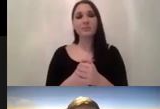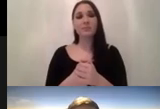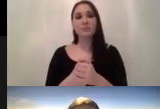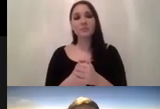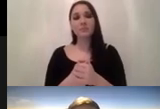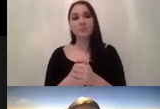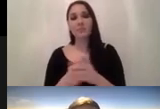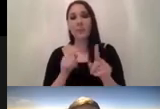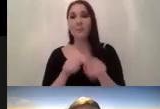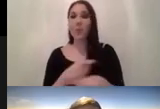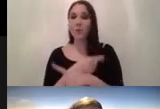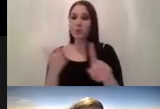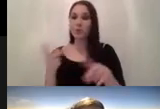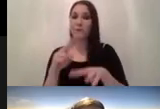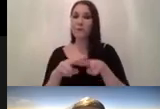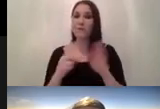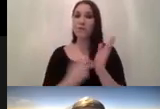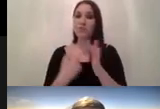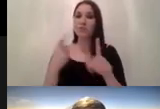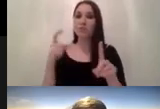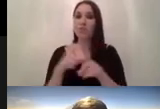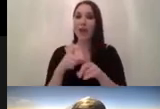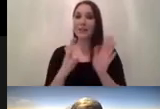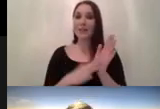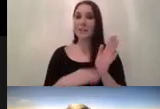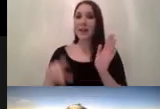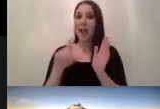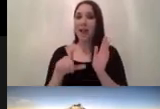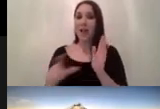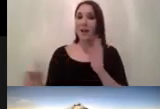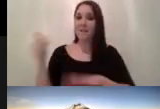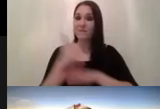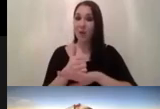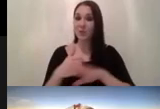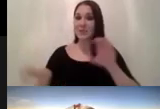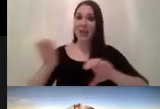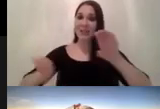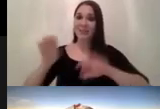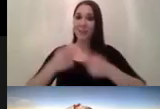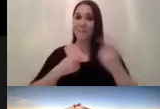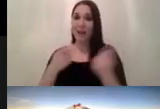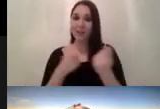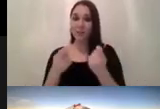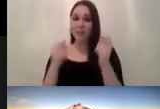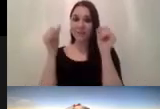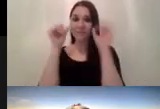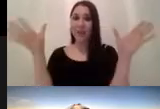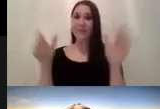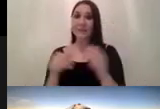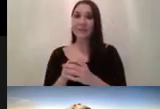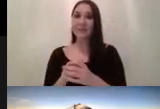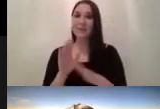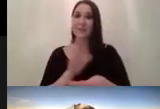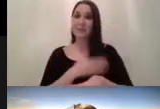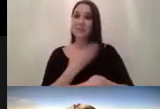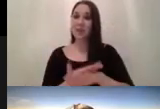heard of frederick taylor he is the founder of scientific management and what made him famous is he was first of all the son of a quaker